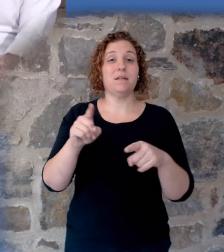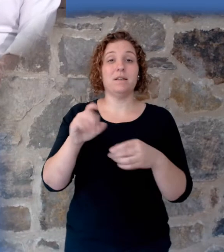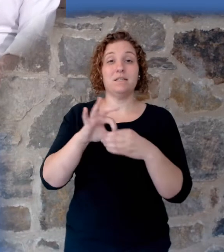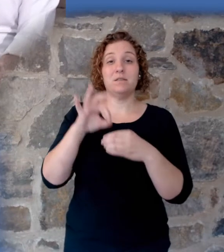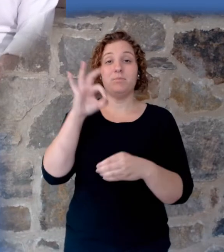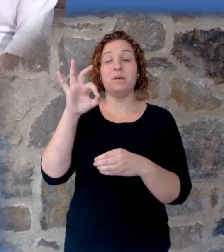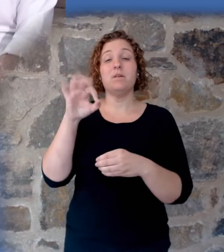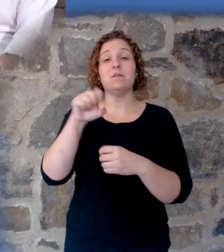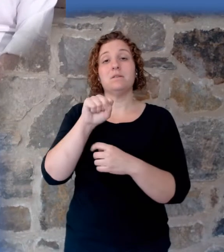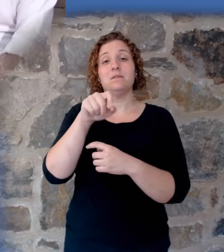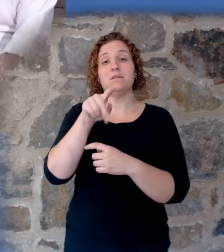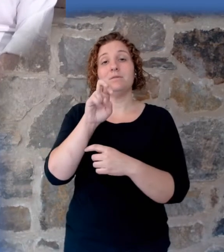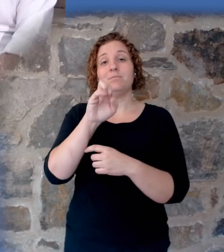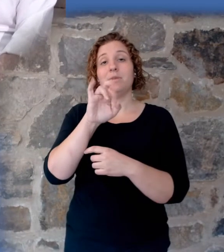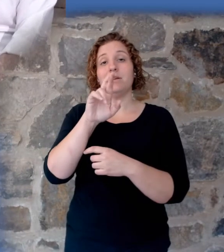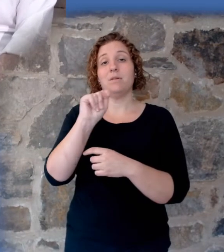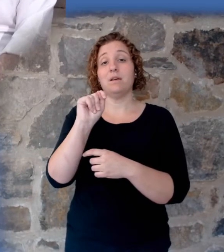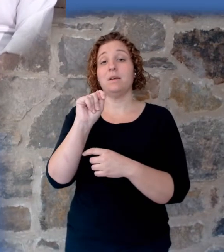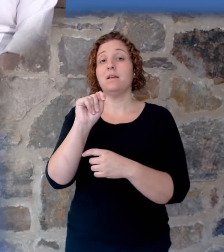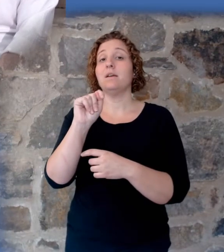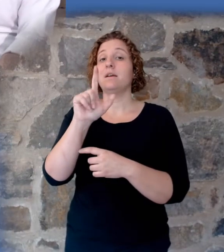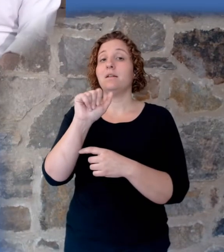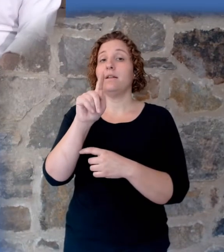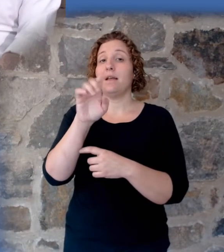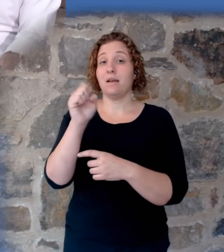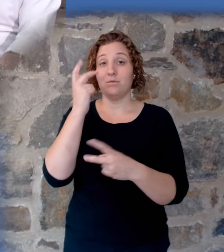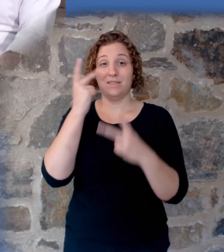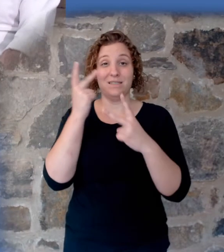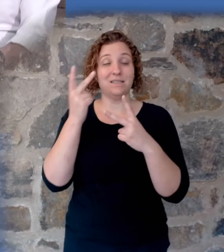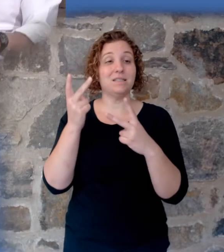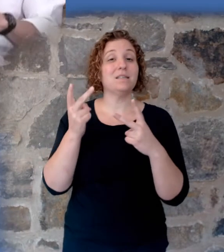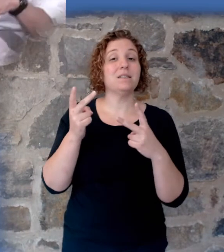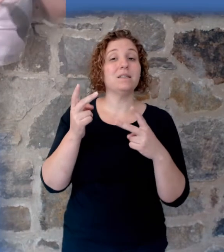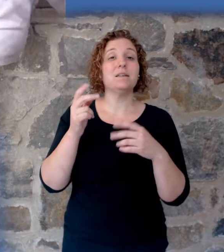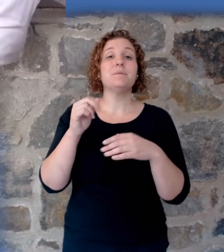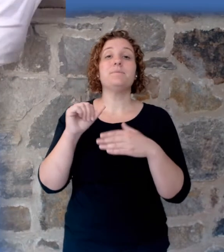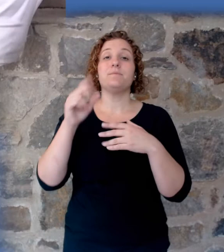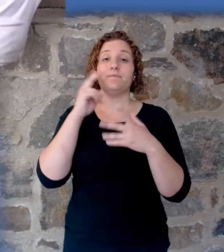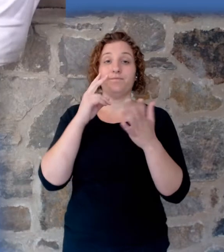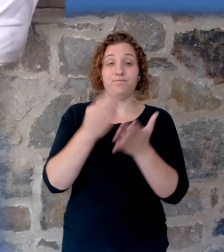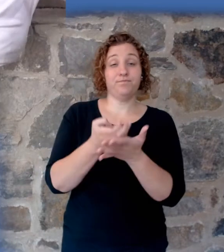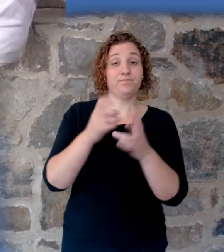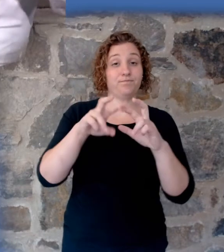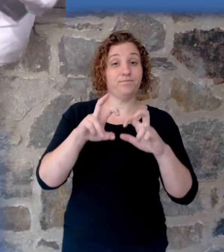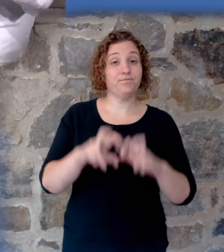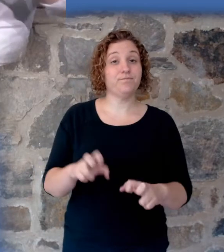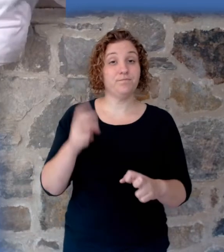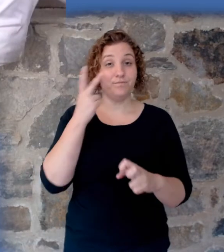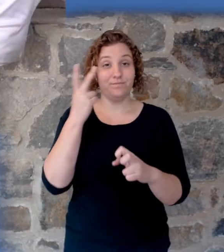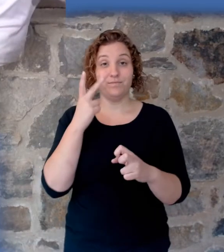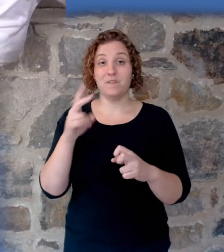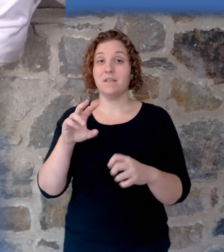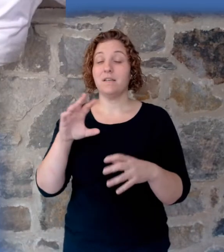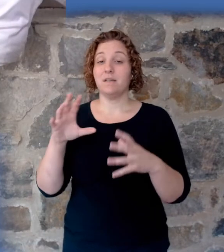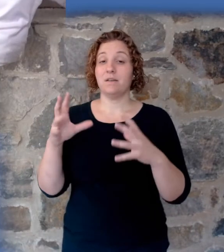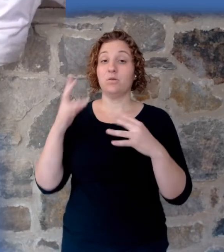Jones, Earth Science, 1993, page 307 and they're showing some of the research on this. And so Spirit Lake was covered. You could actually walk across it. It was so covered with